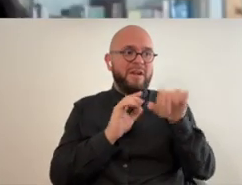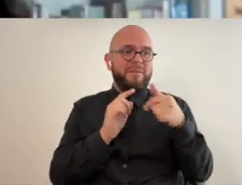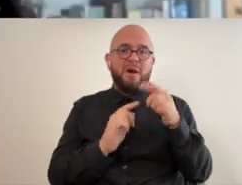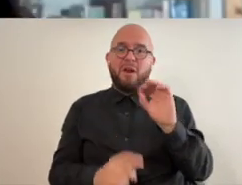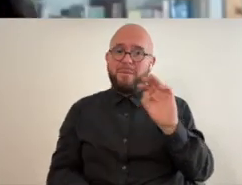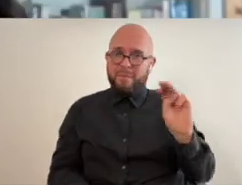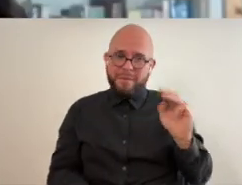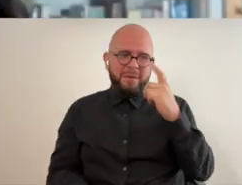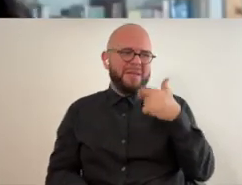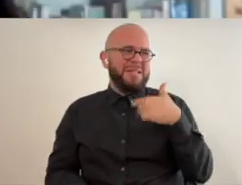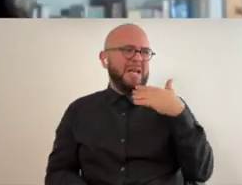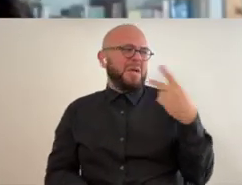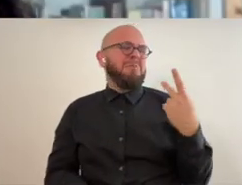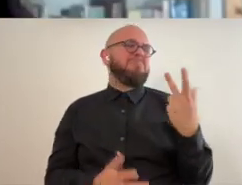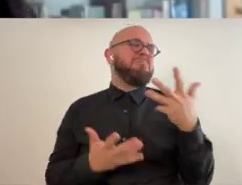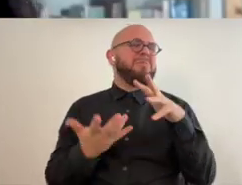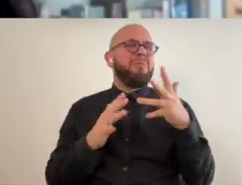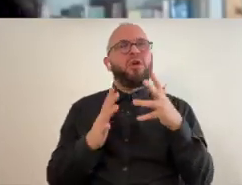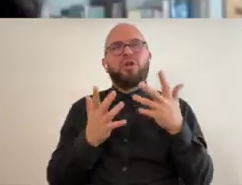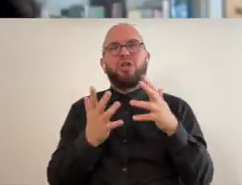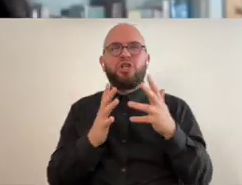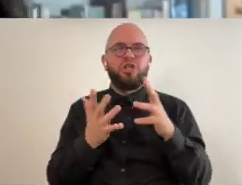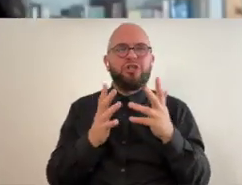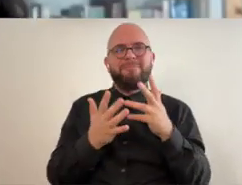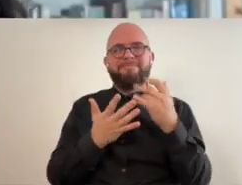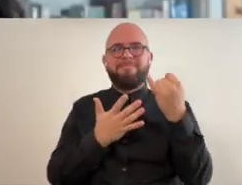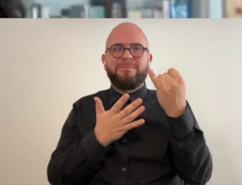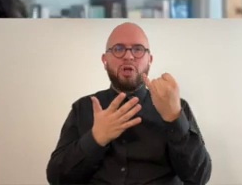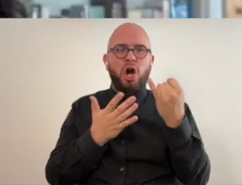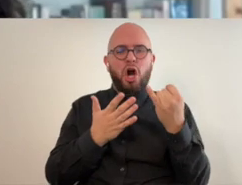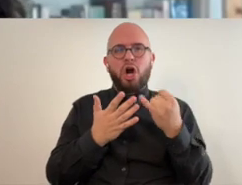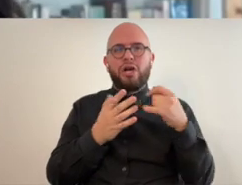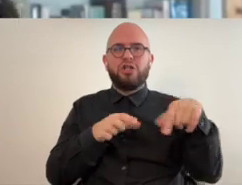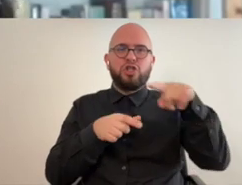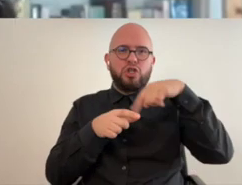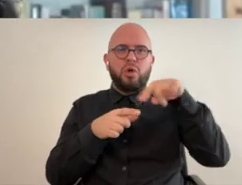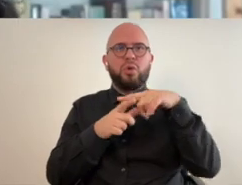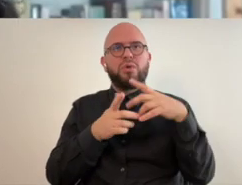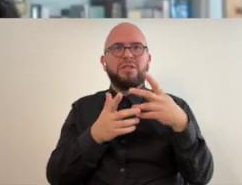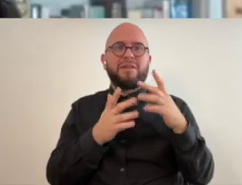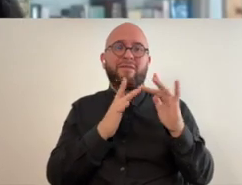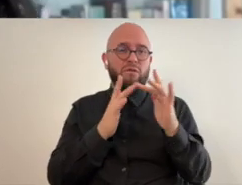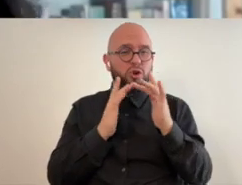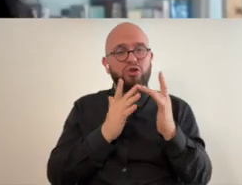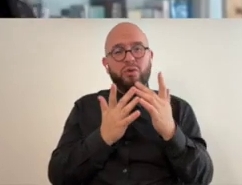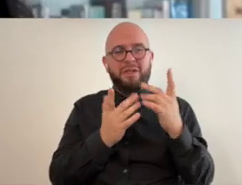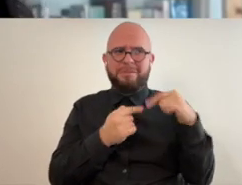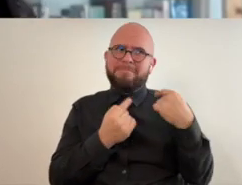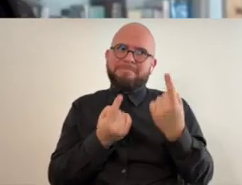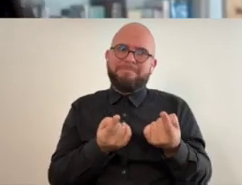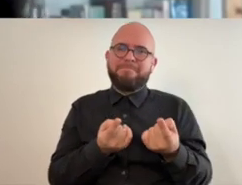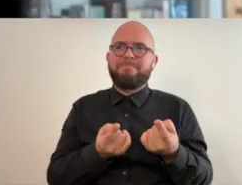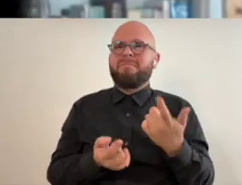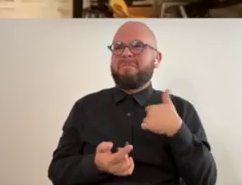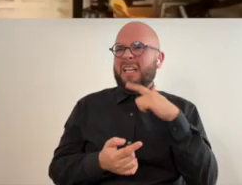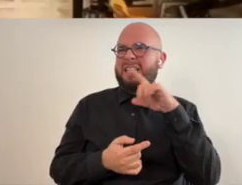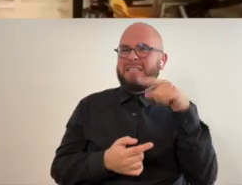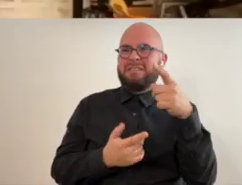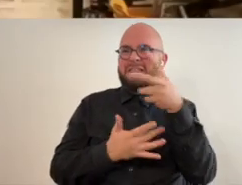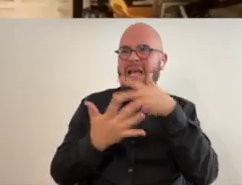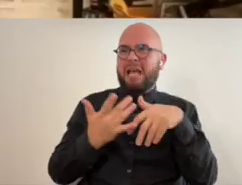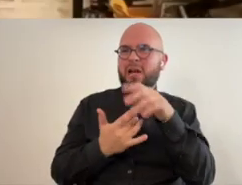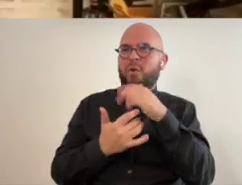how did you find out about opulent mobility because we've been in like similar art circles at least virtually for a while